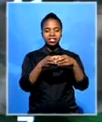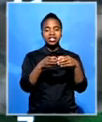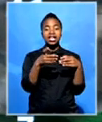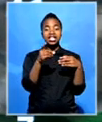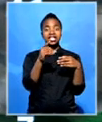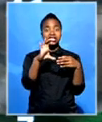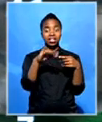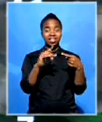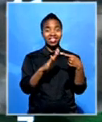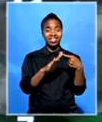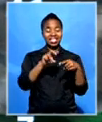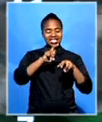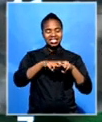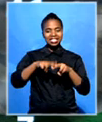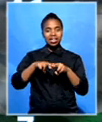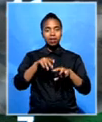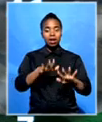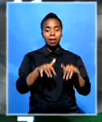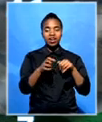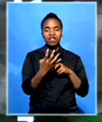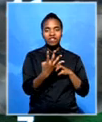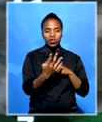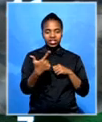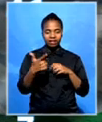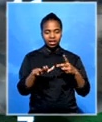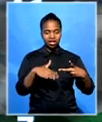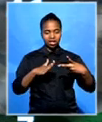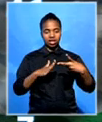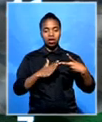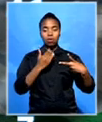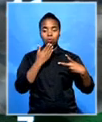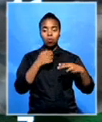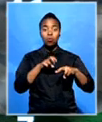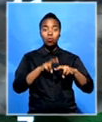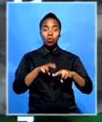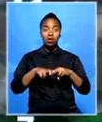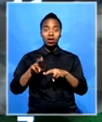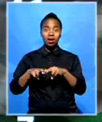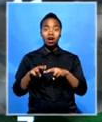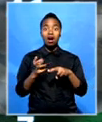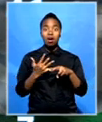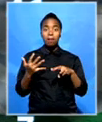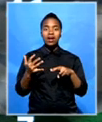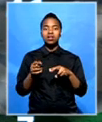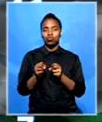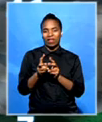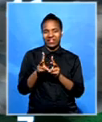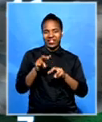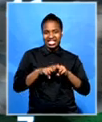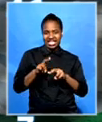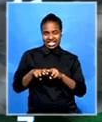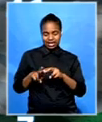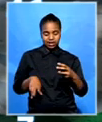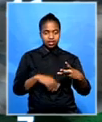Moussicidi, who obtained 47 seats. Second is Motejwa Metsingh, the incumbent Deputy Prime Minister, contributing